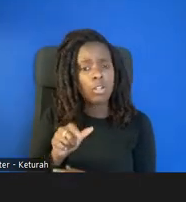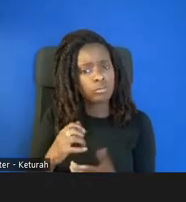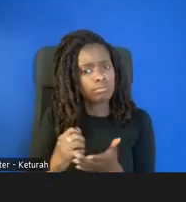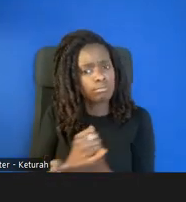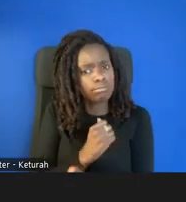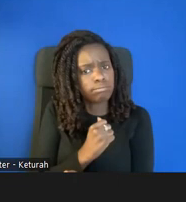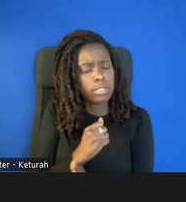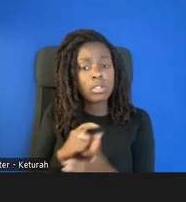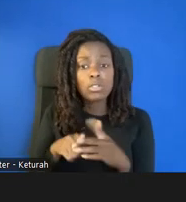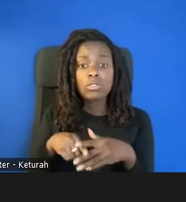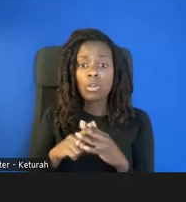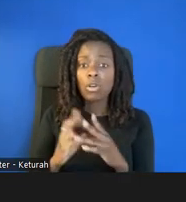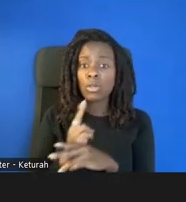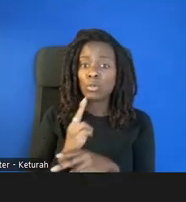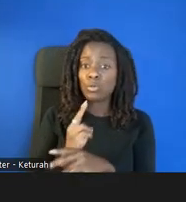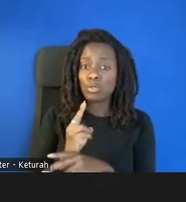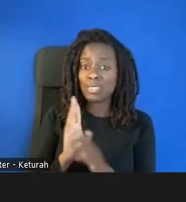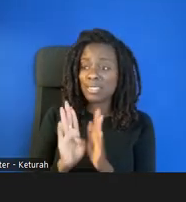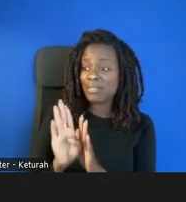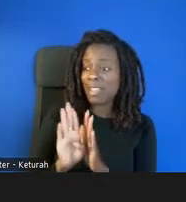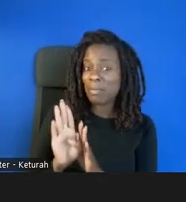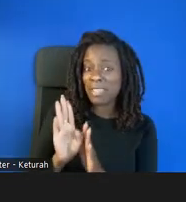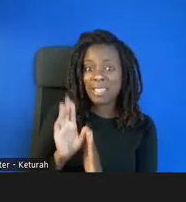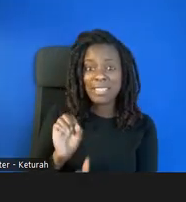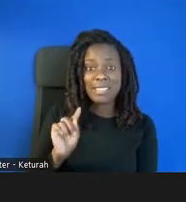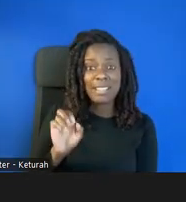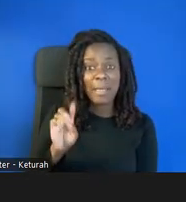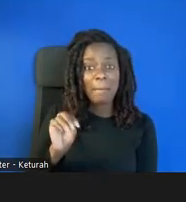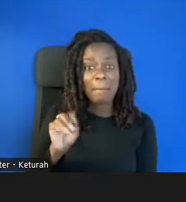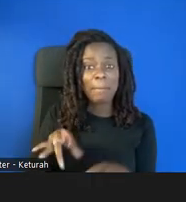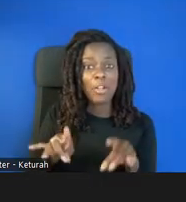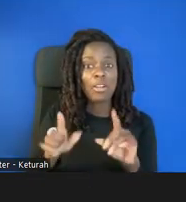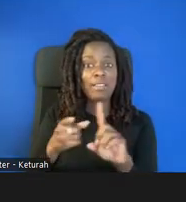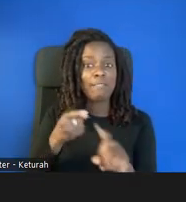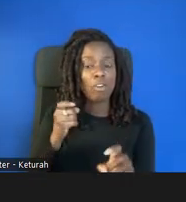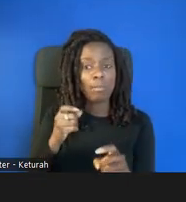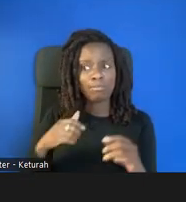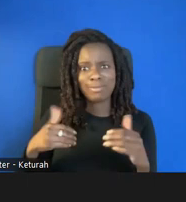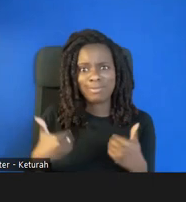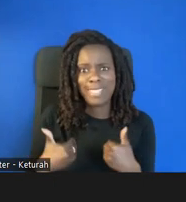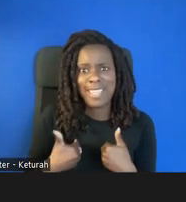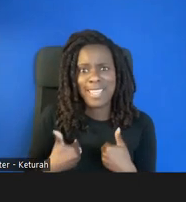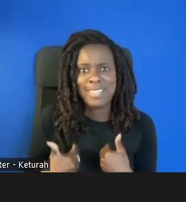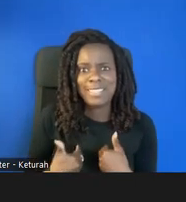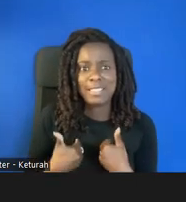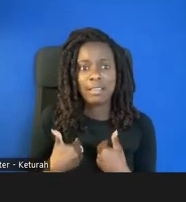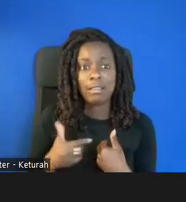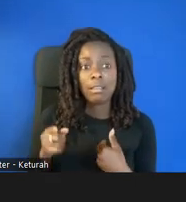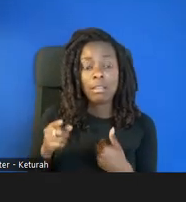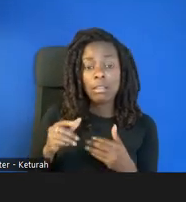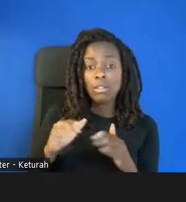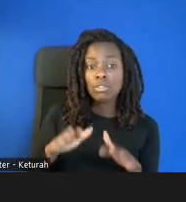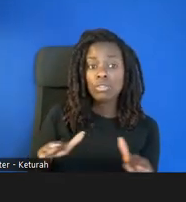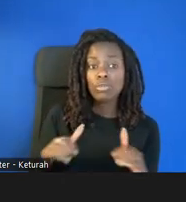from instance, develop STEM right learning right from infancy. Children with special rights and needs are